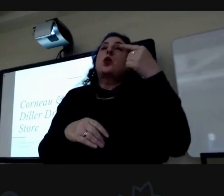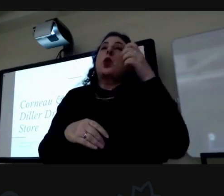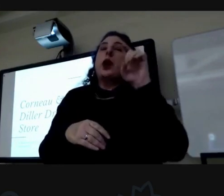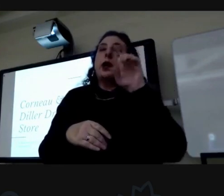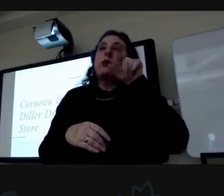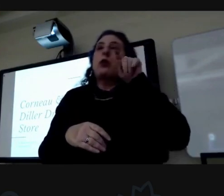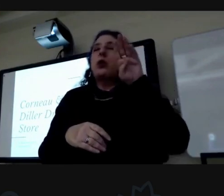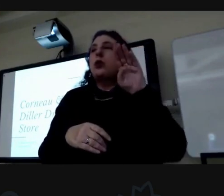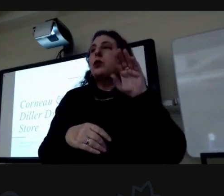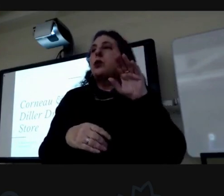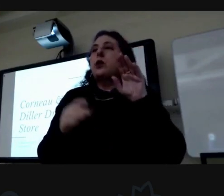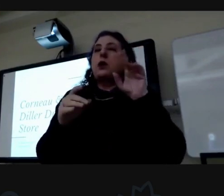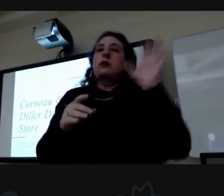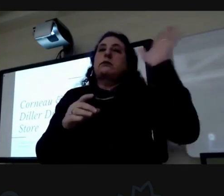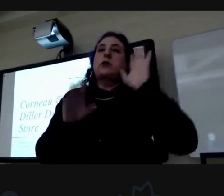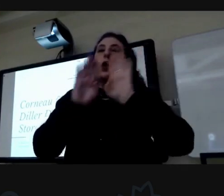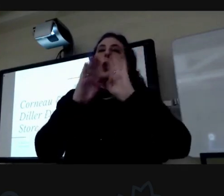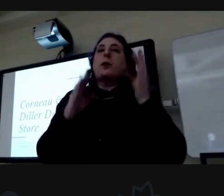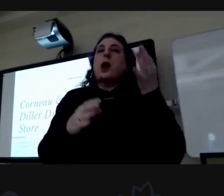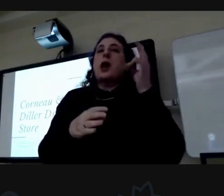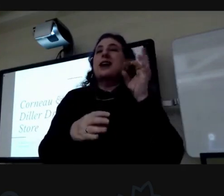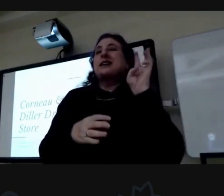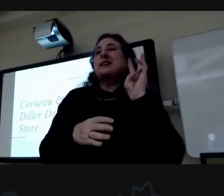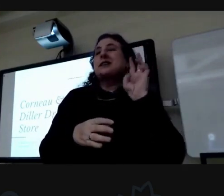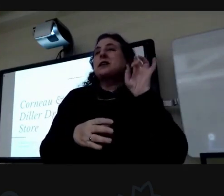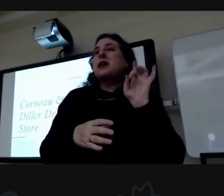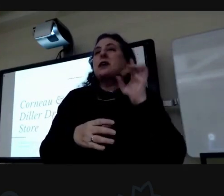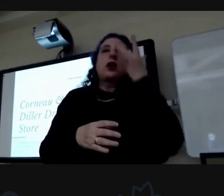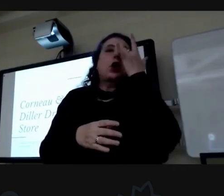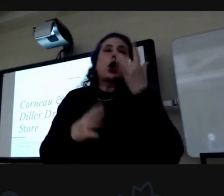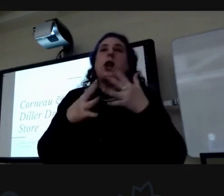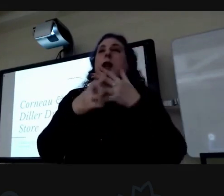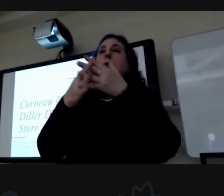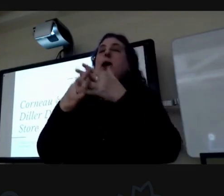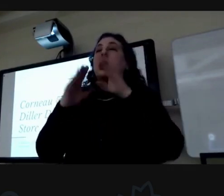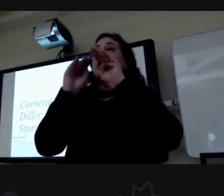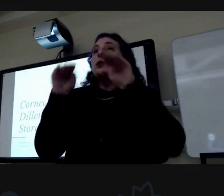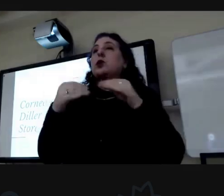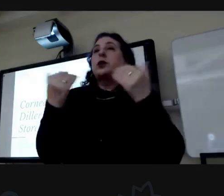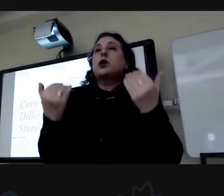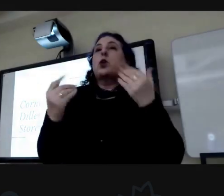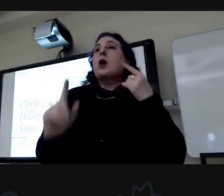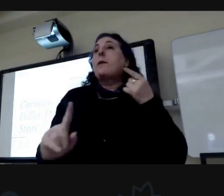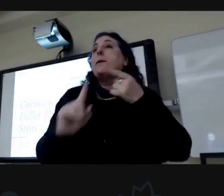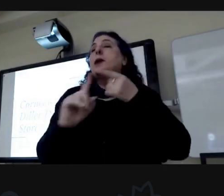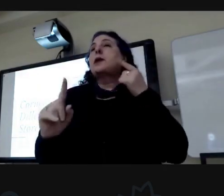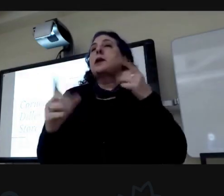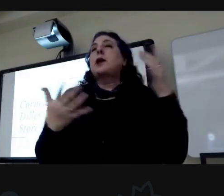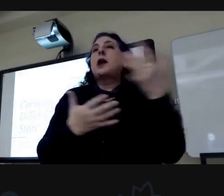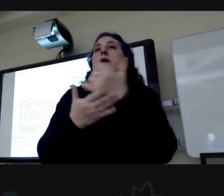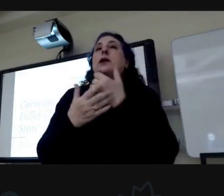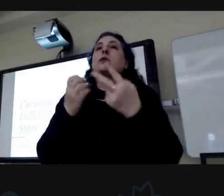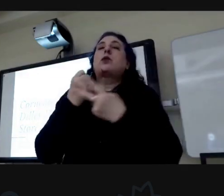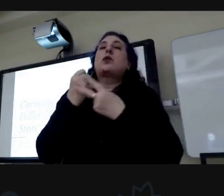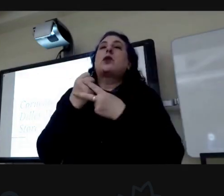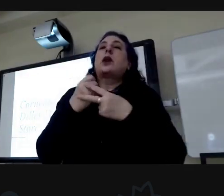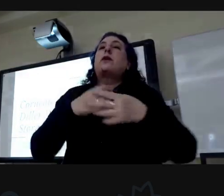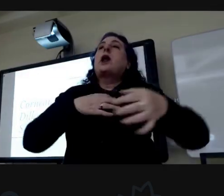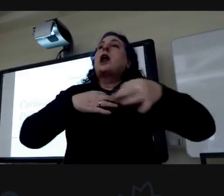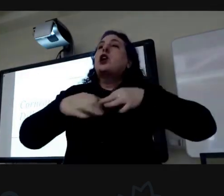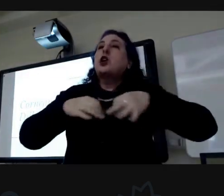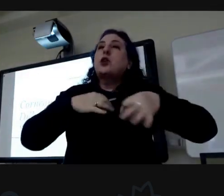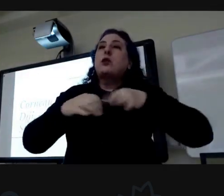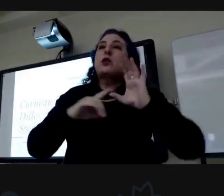anything about us we originally opened in 1968 as the early American museum our current mission is to collect preserve and interpret